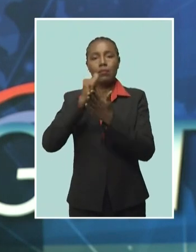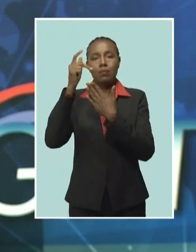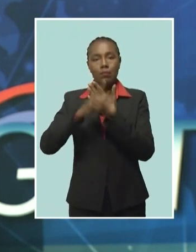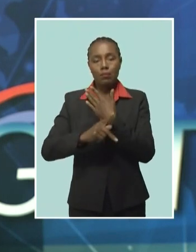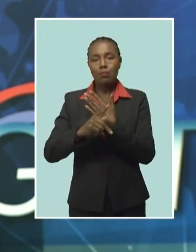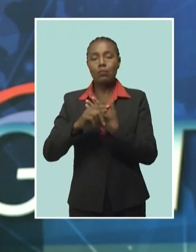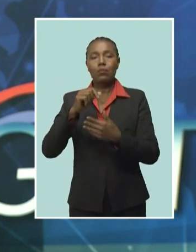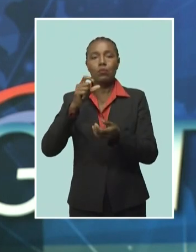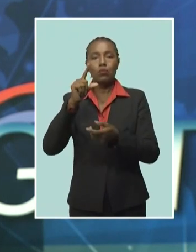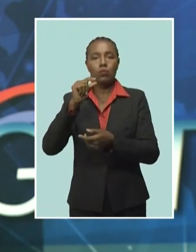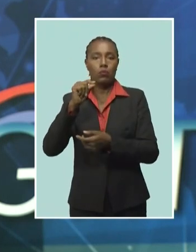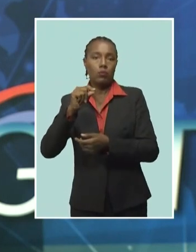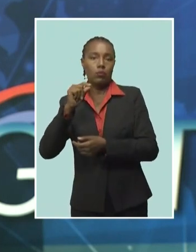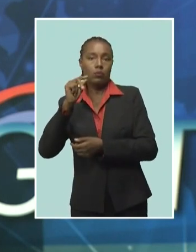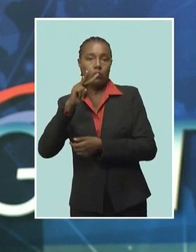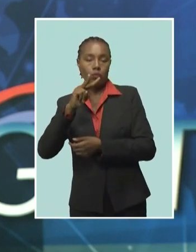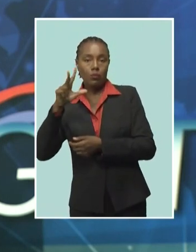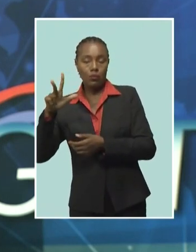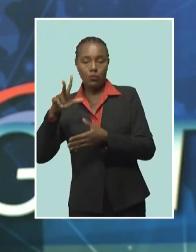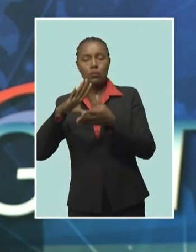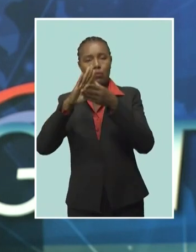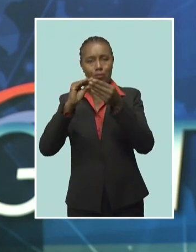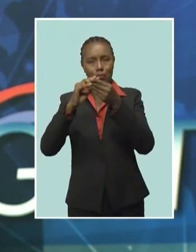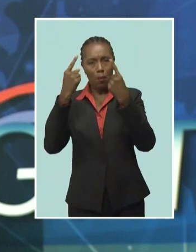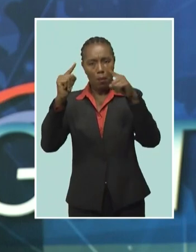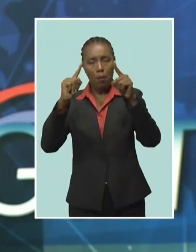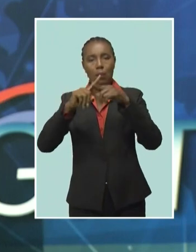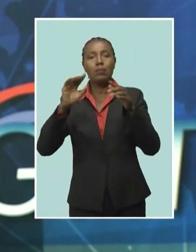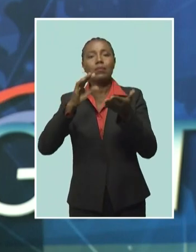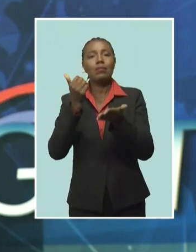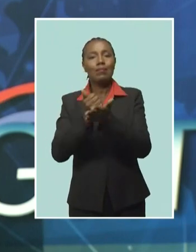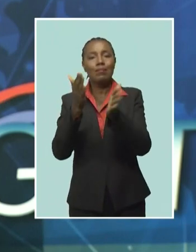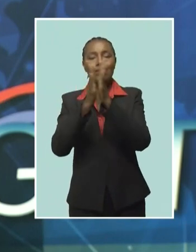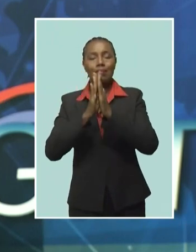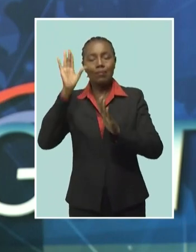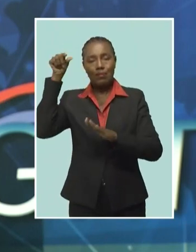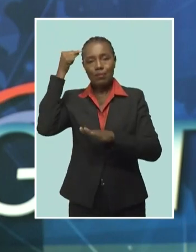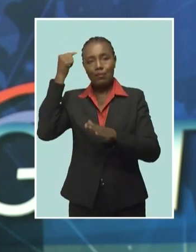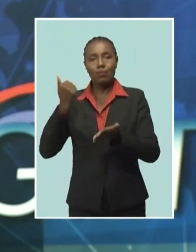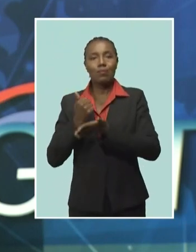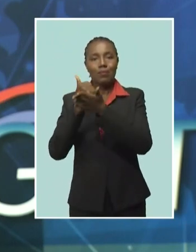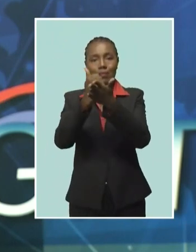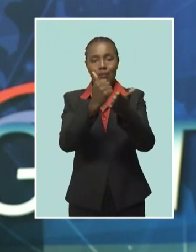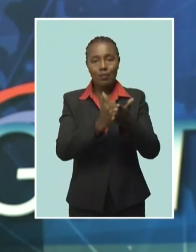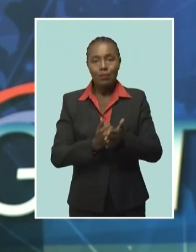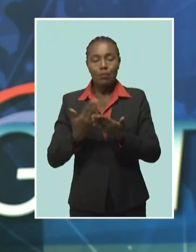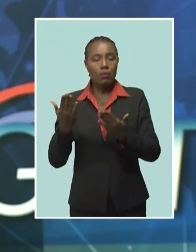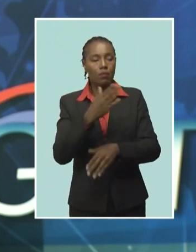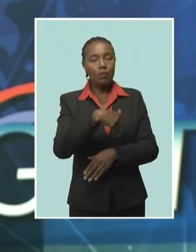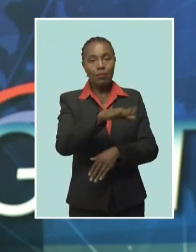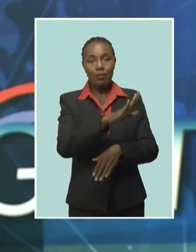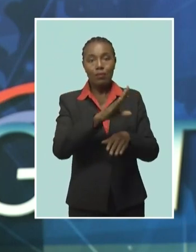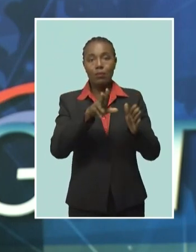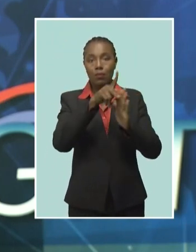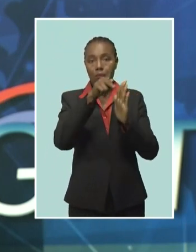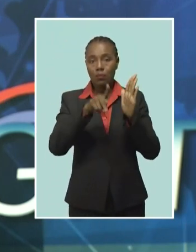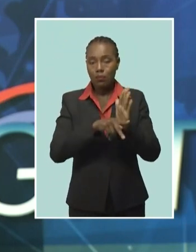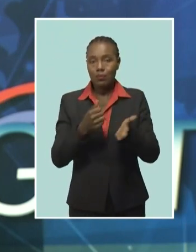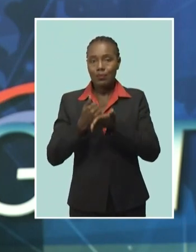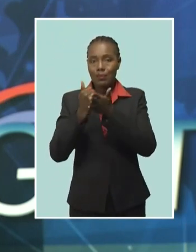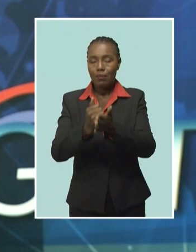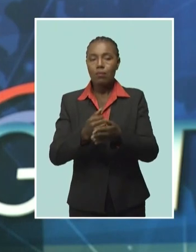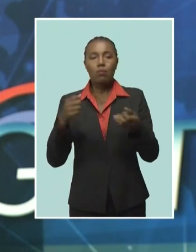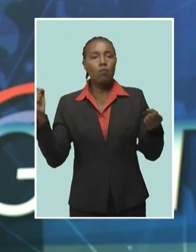working, but she is calling on government to intervene and assist with the vending policy, as education was key to ensuring full